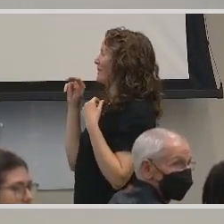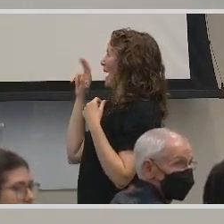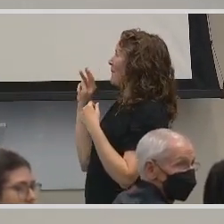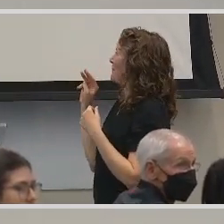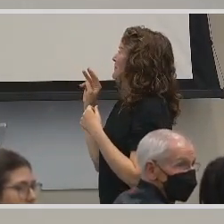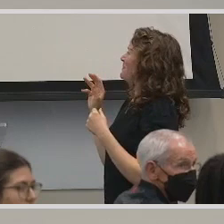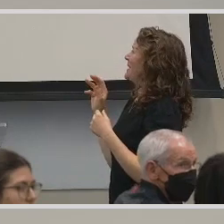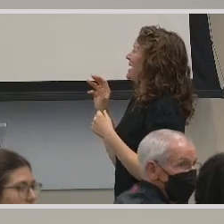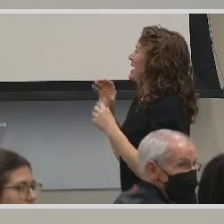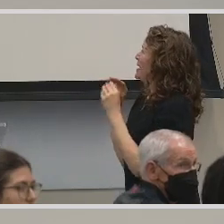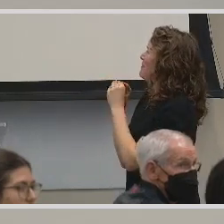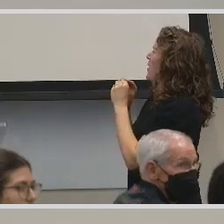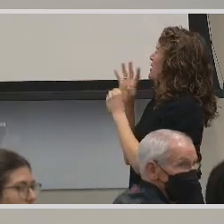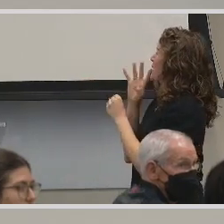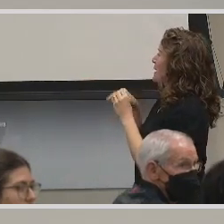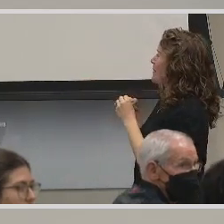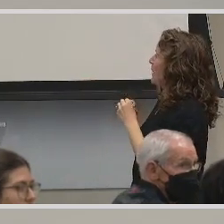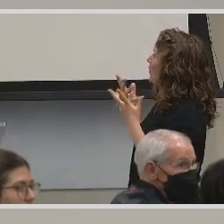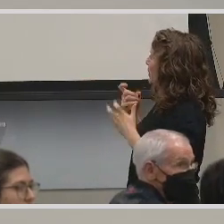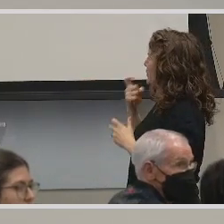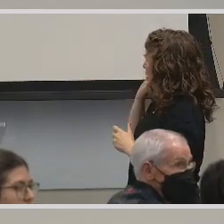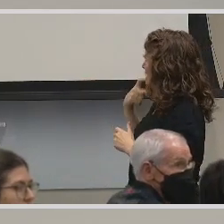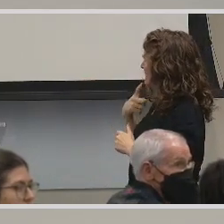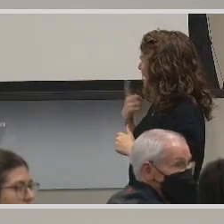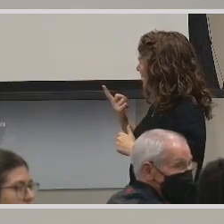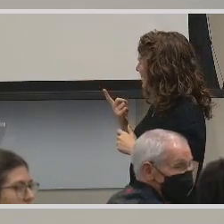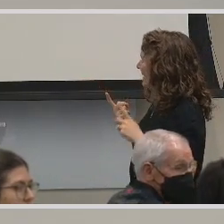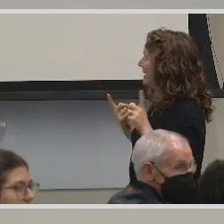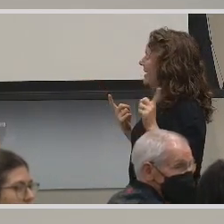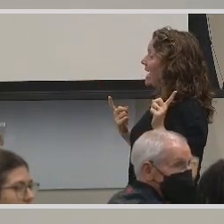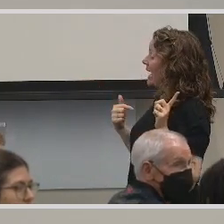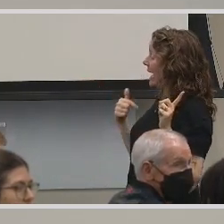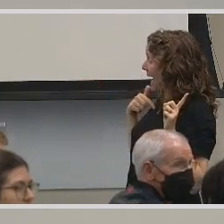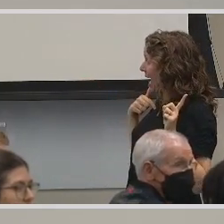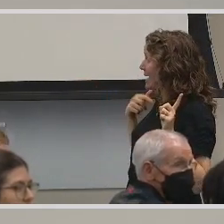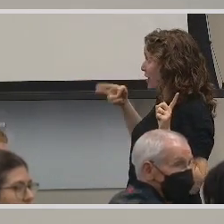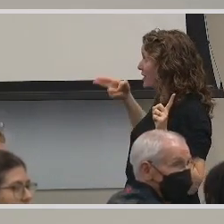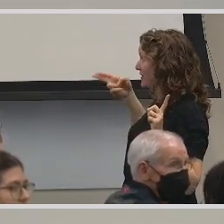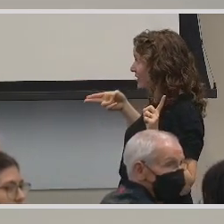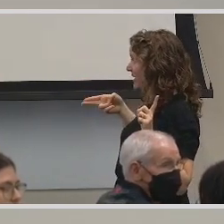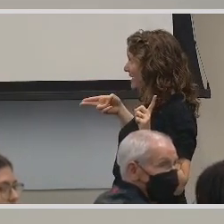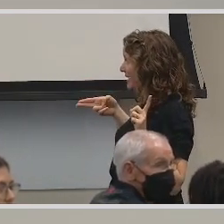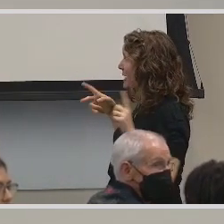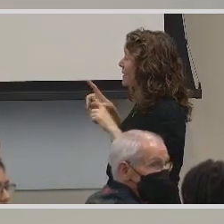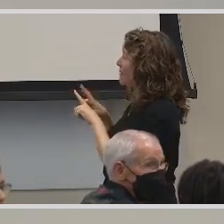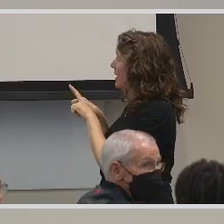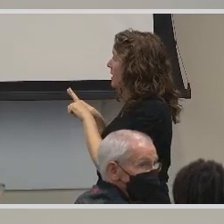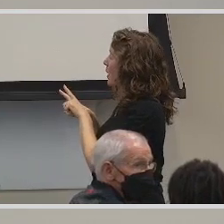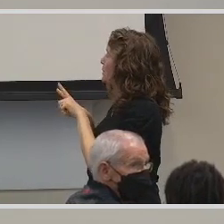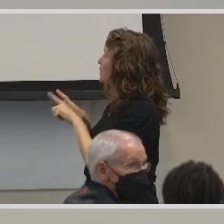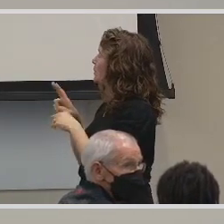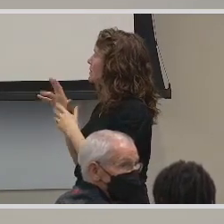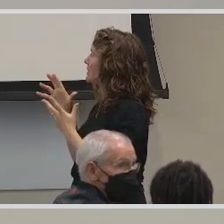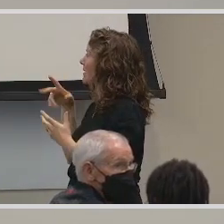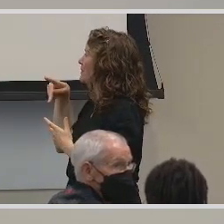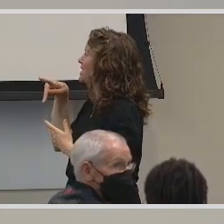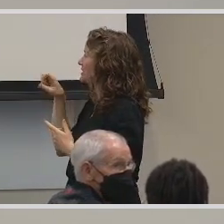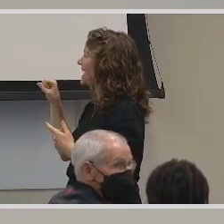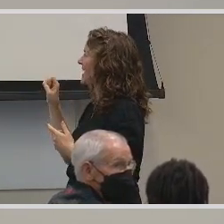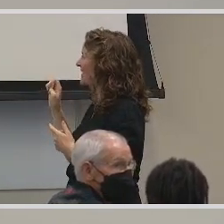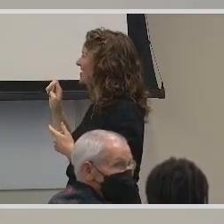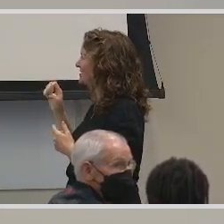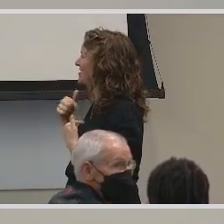Just more so speaking on what you just said, I am hard of hearing, but I also use a lot of pigeon sign.